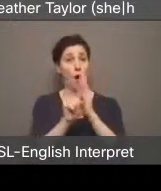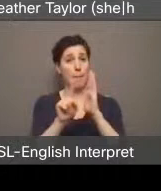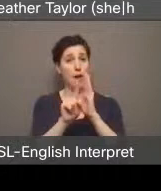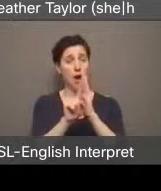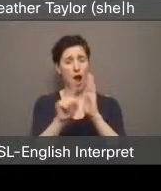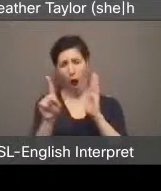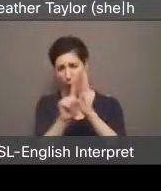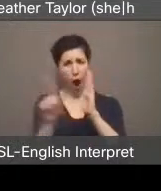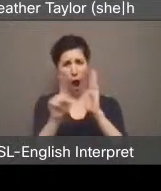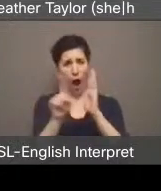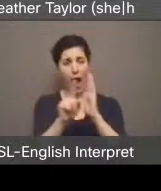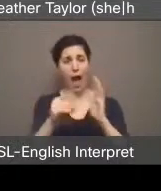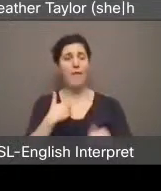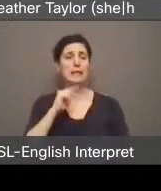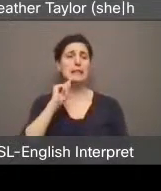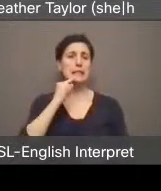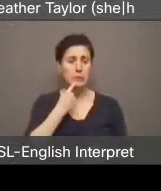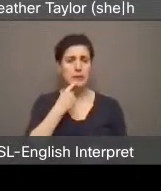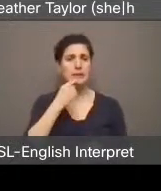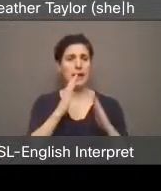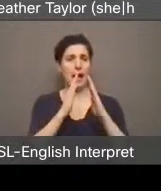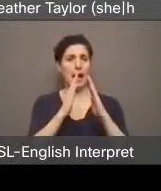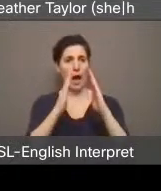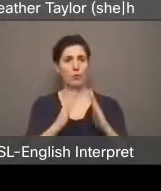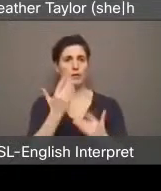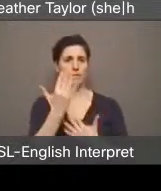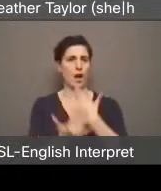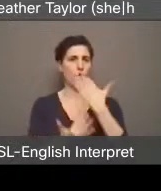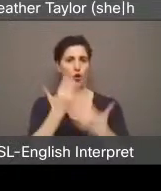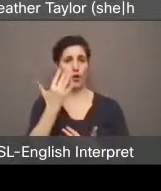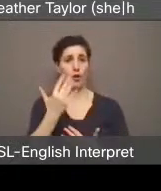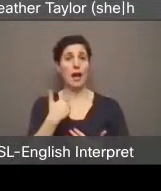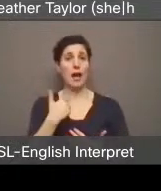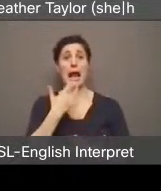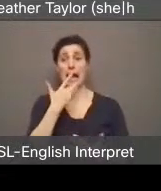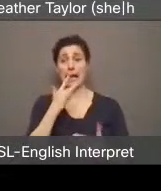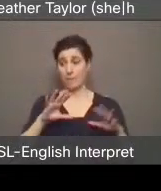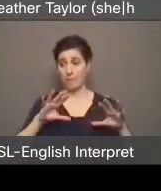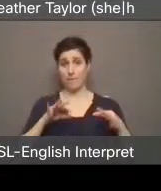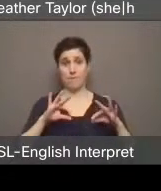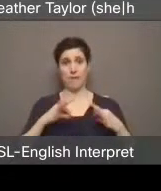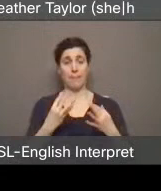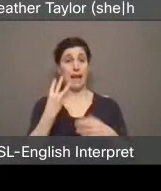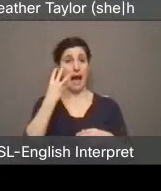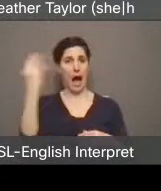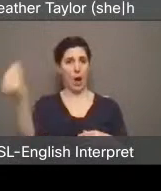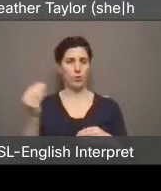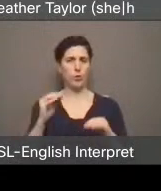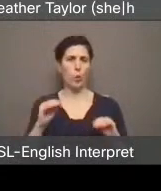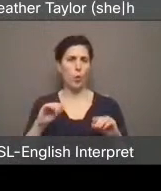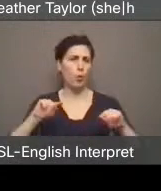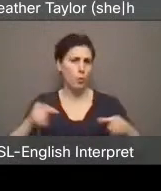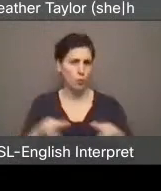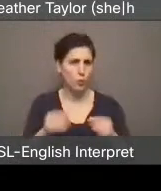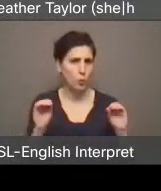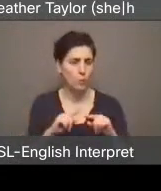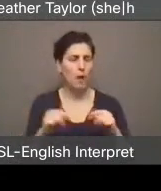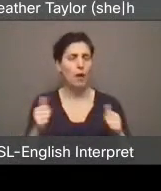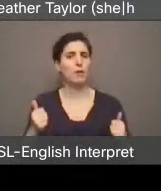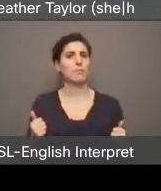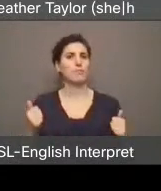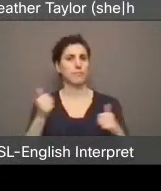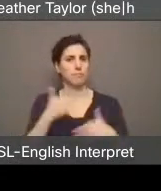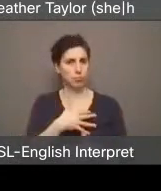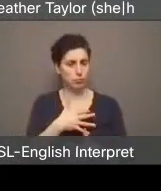fire. Fortunately, all six of us escaped unharmed, but it has been a frightening experience. Although our